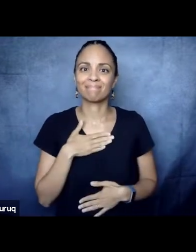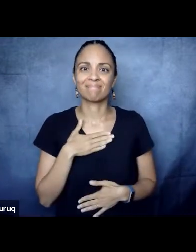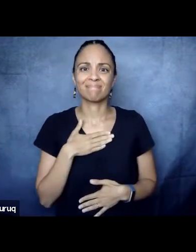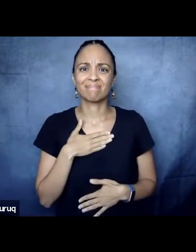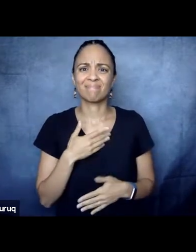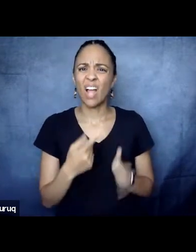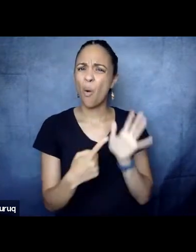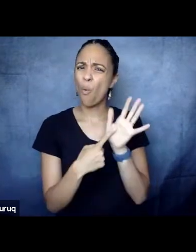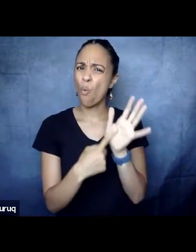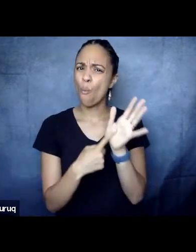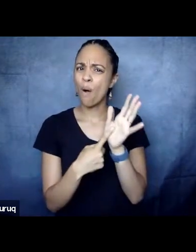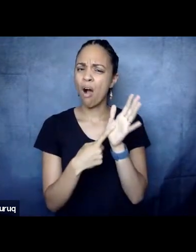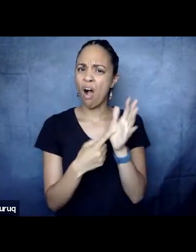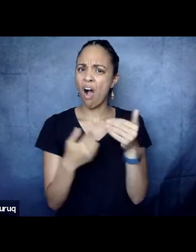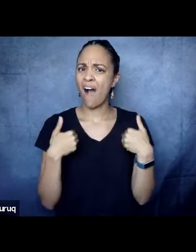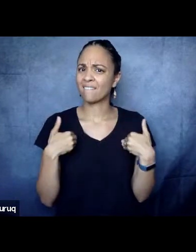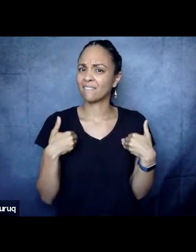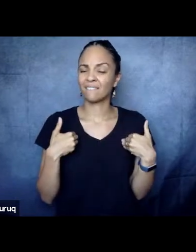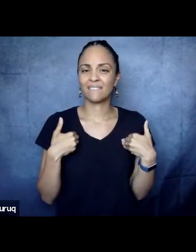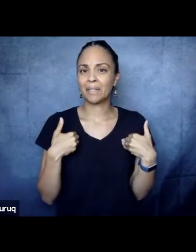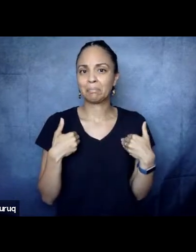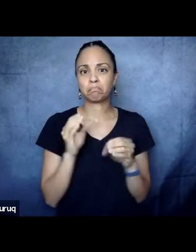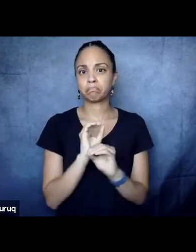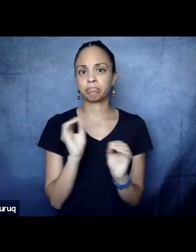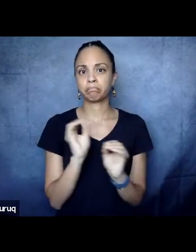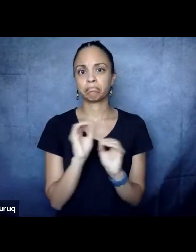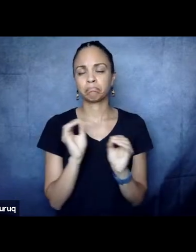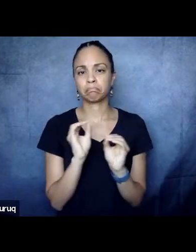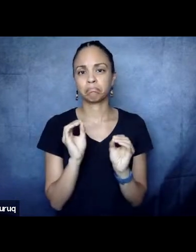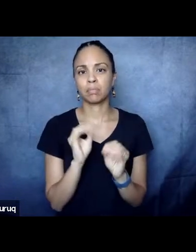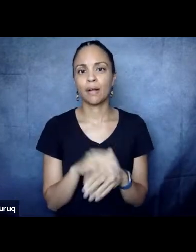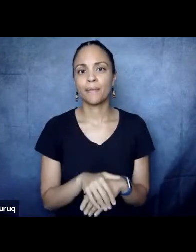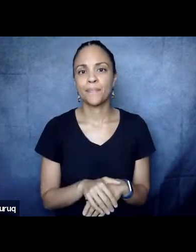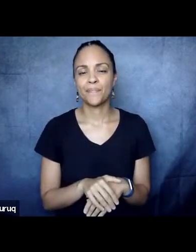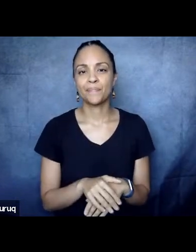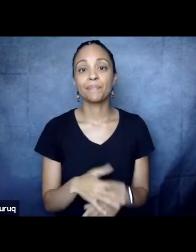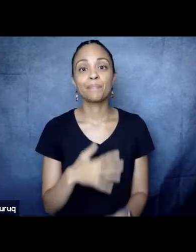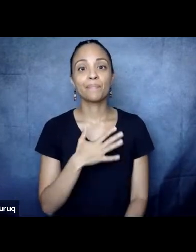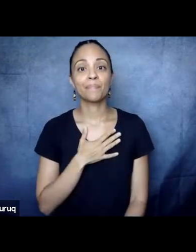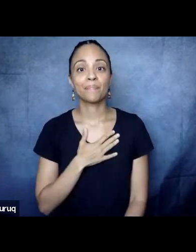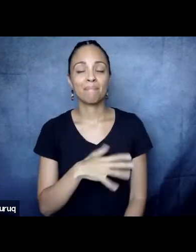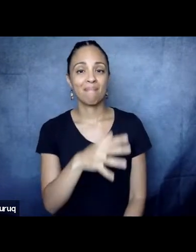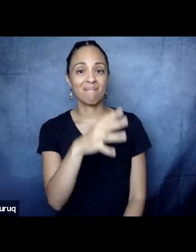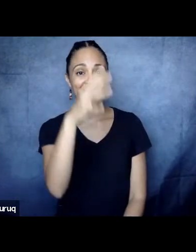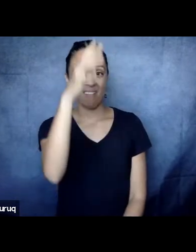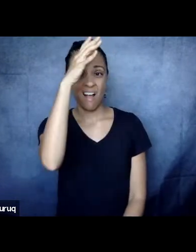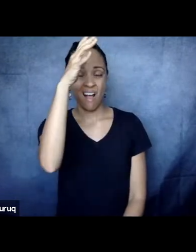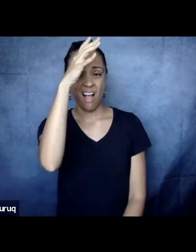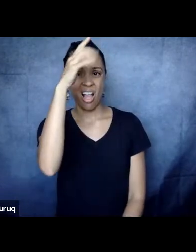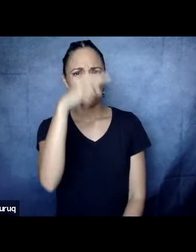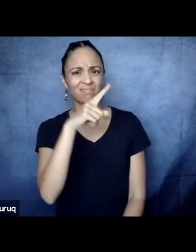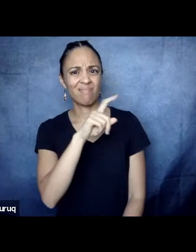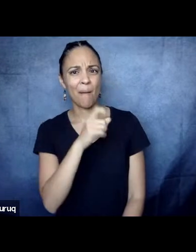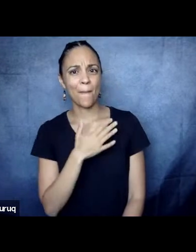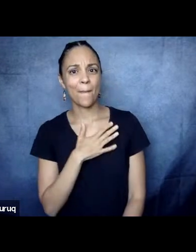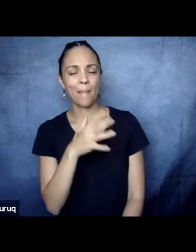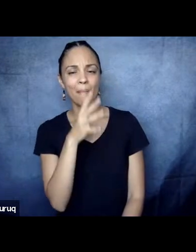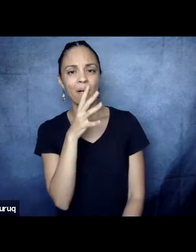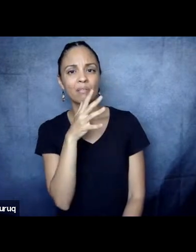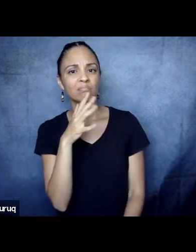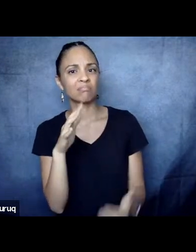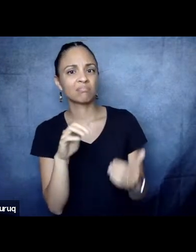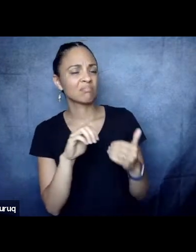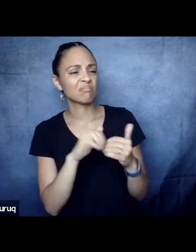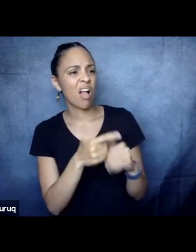What role model was then? And my dad had asked, told my mom later tells me that my dad asked, so how long is this going to last? And